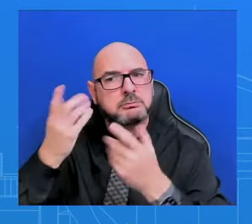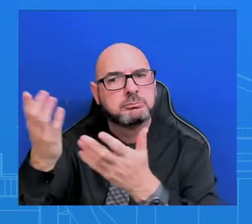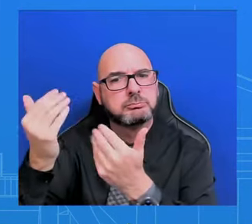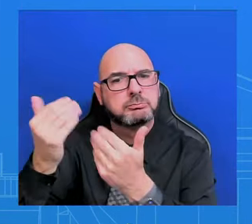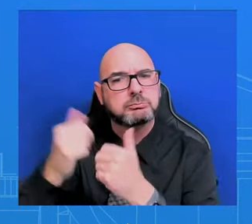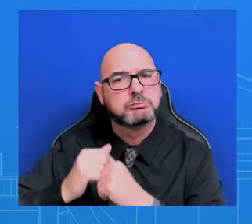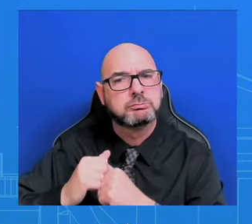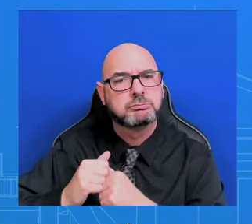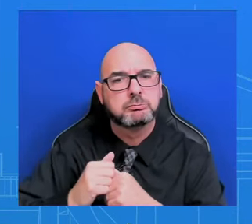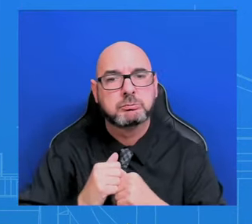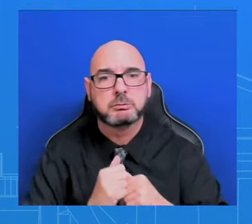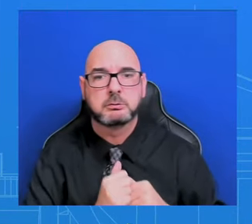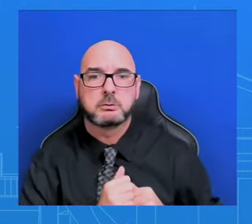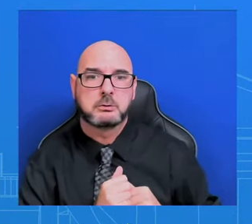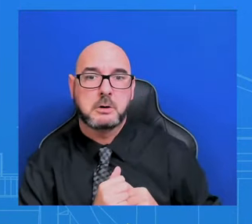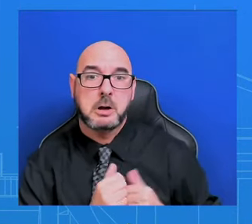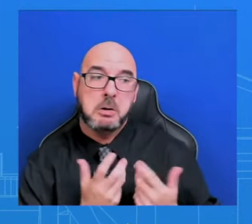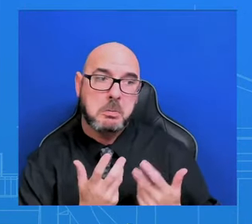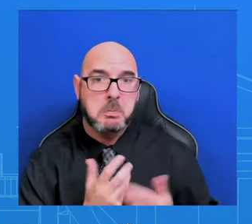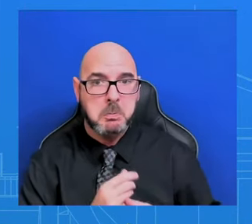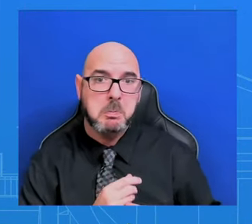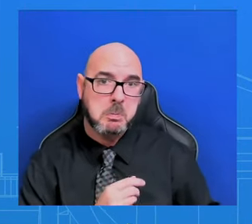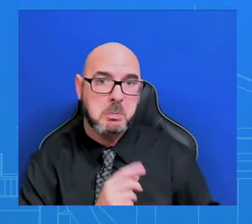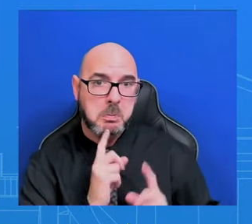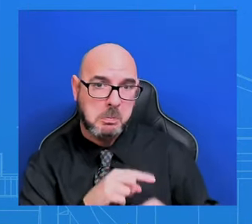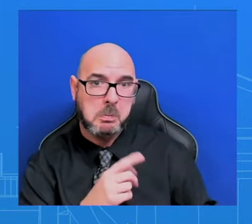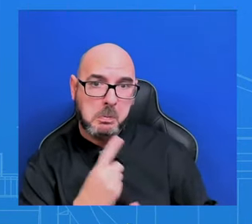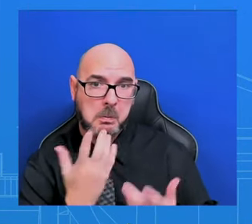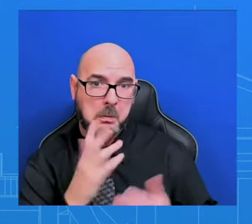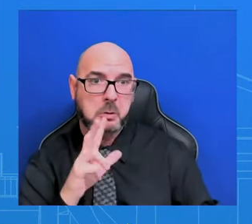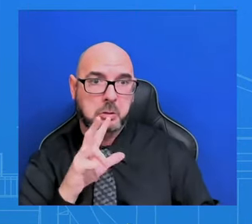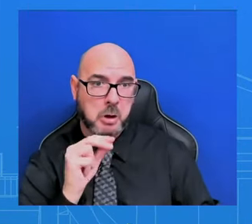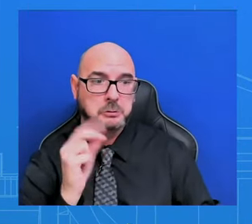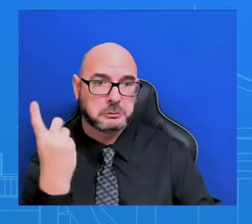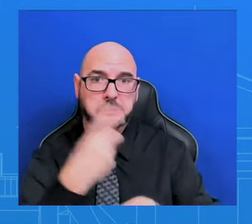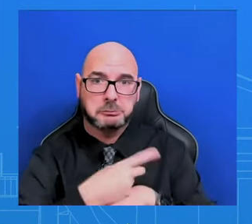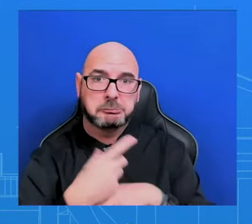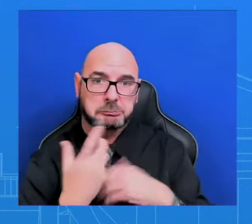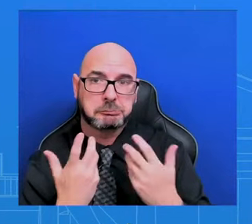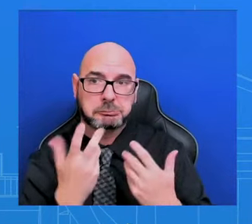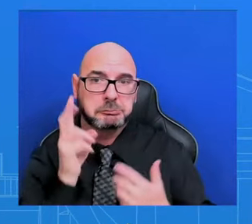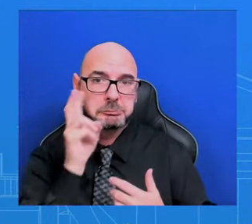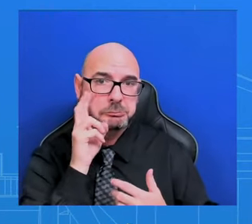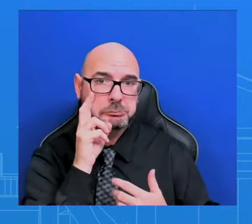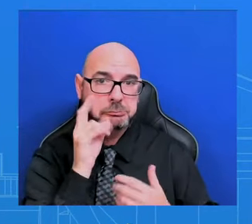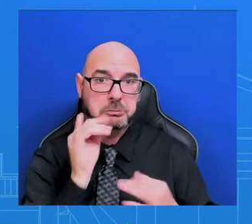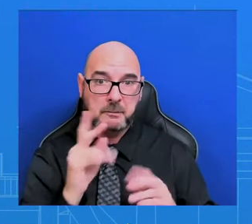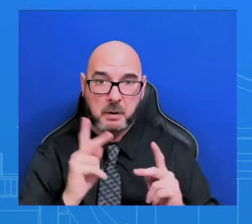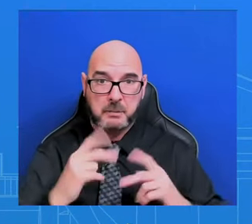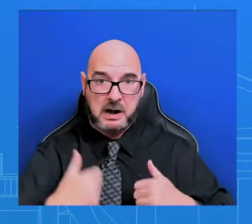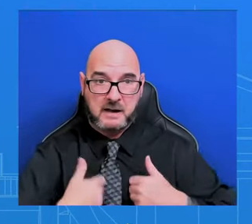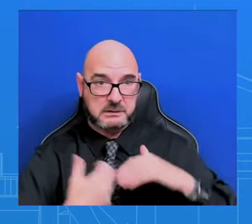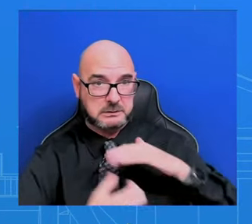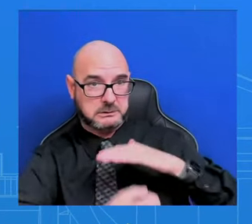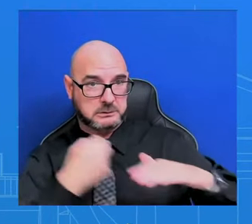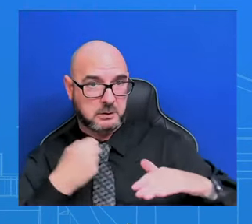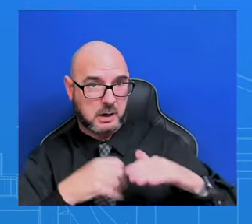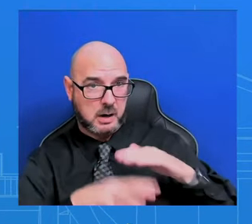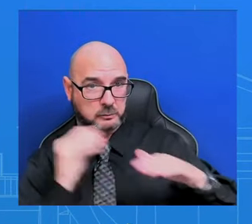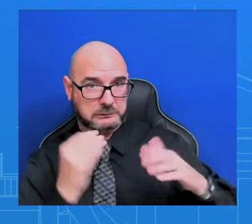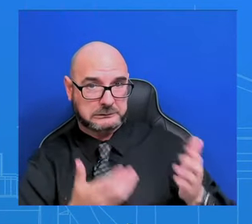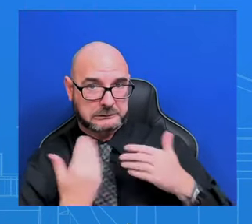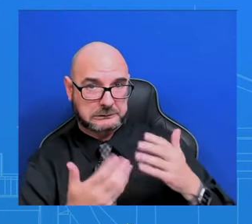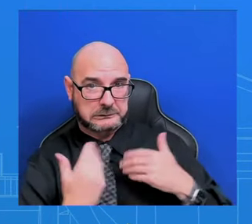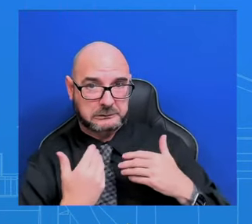opportunity to get hostages out and get more aid in, we would absolutely support a humanitarian pause of a longer length than